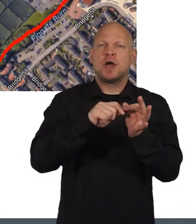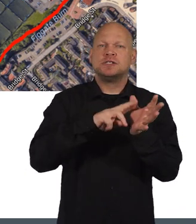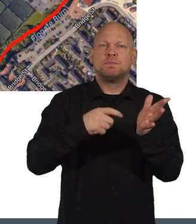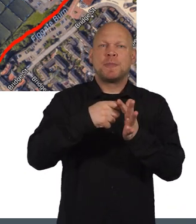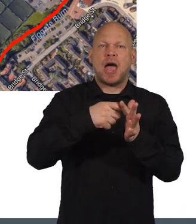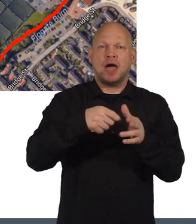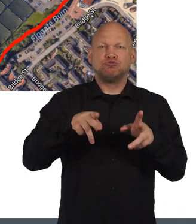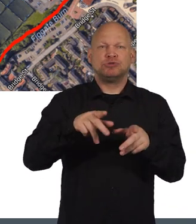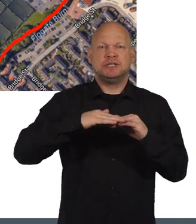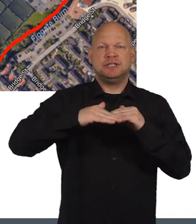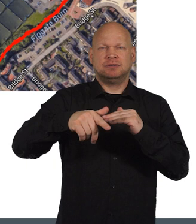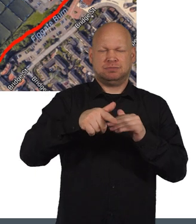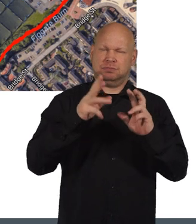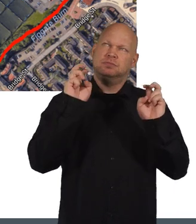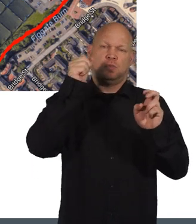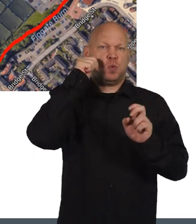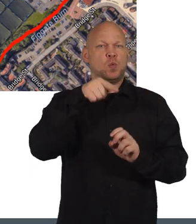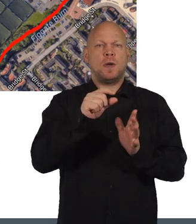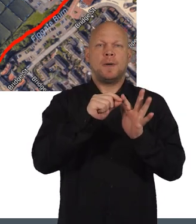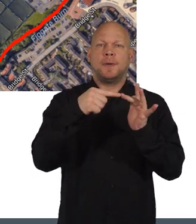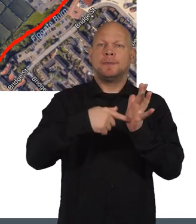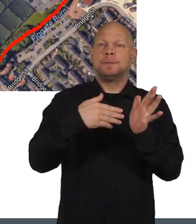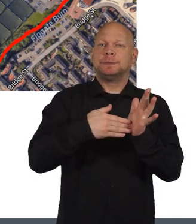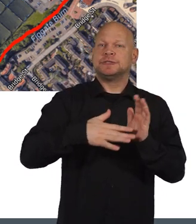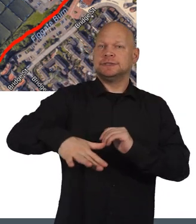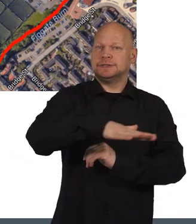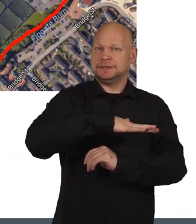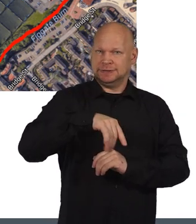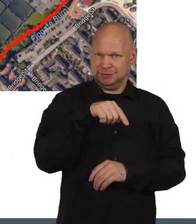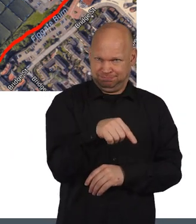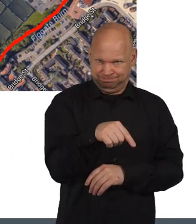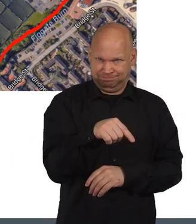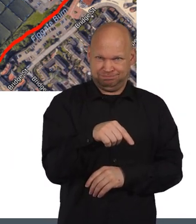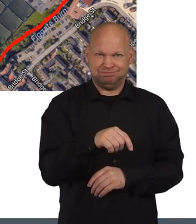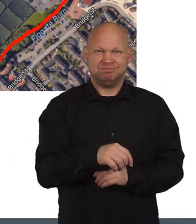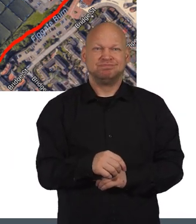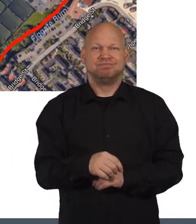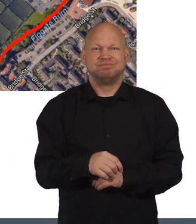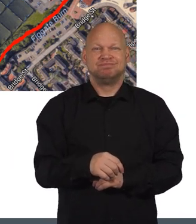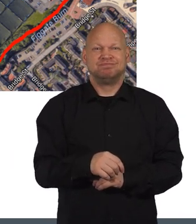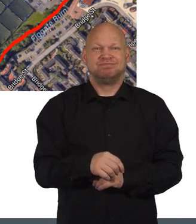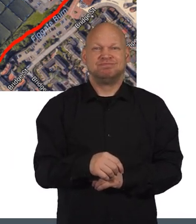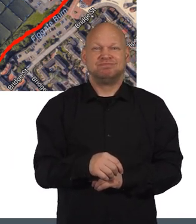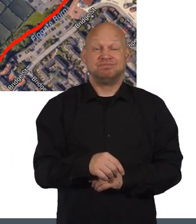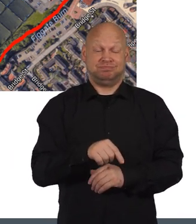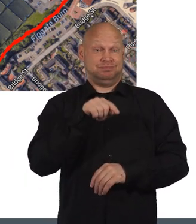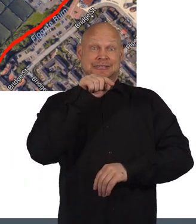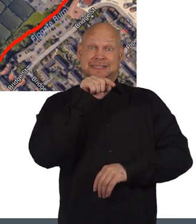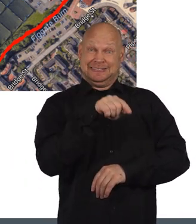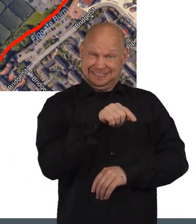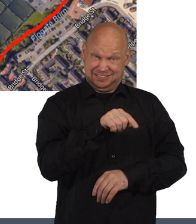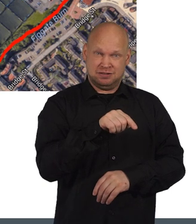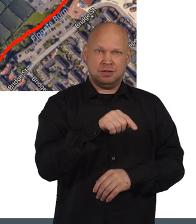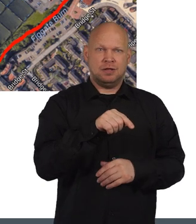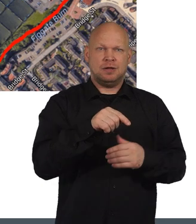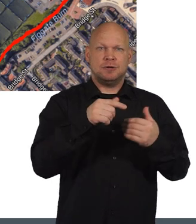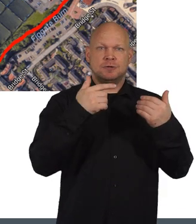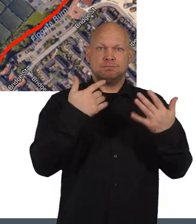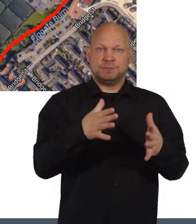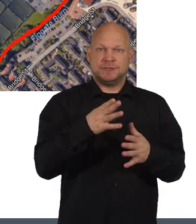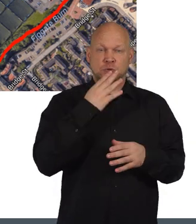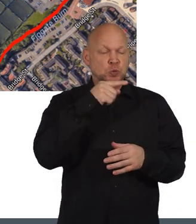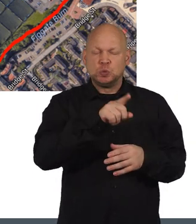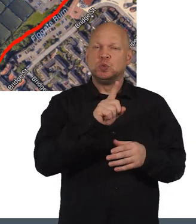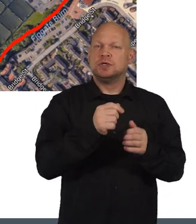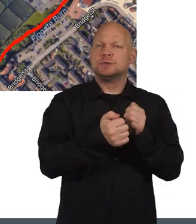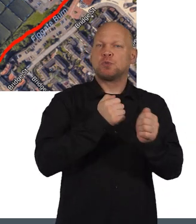West Bank Street land known locally as the pits site. At the time the site was